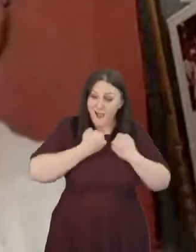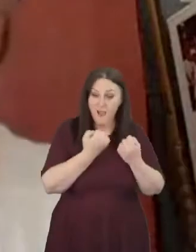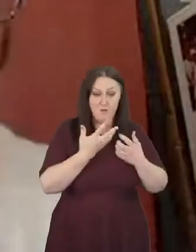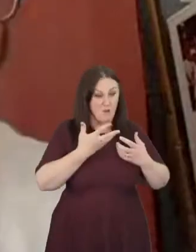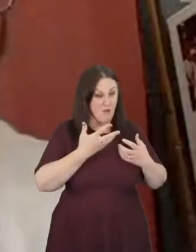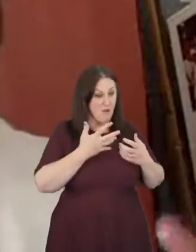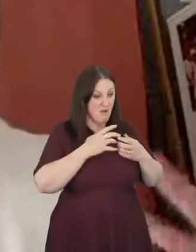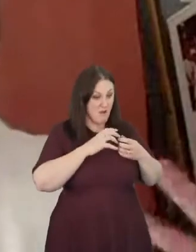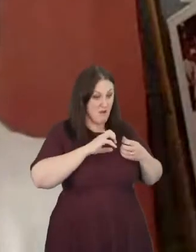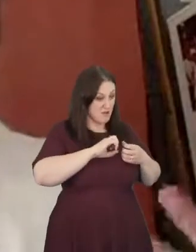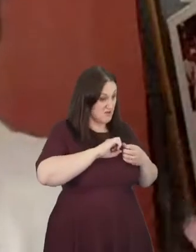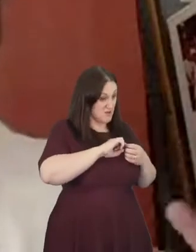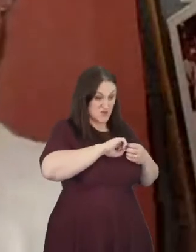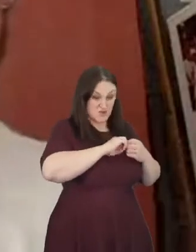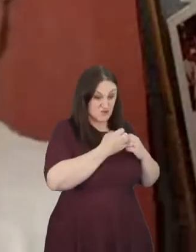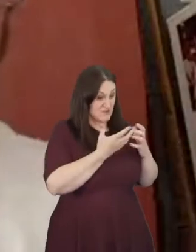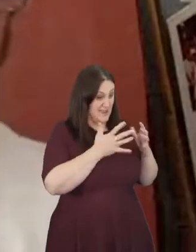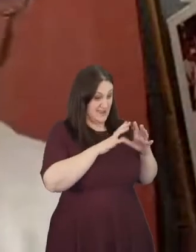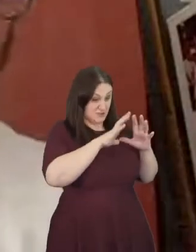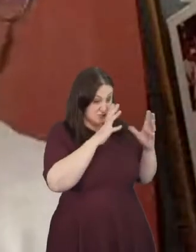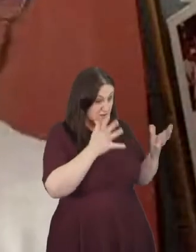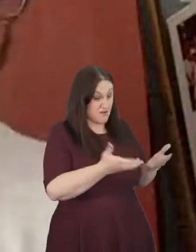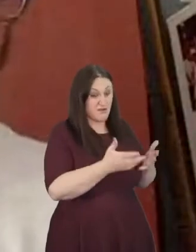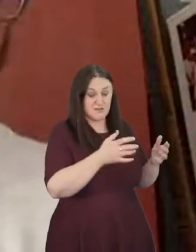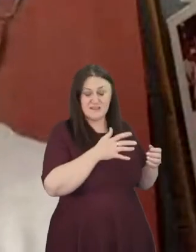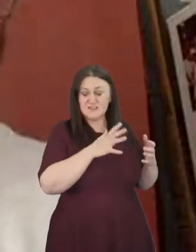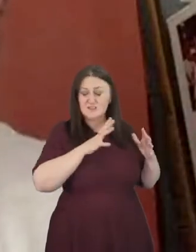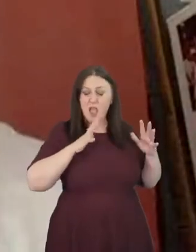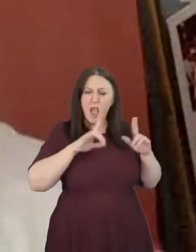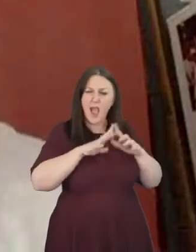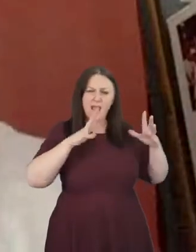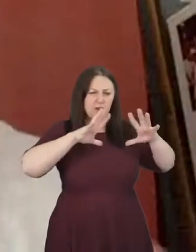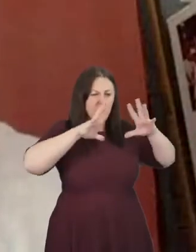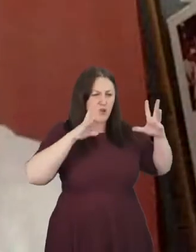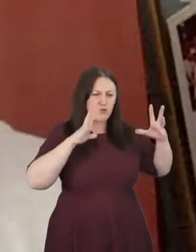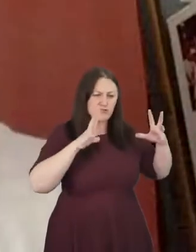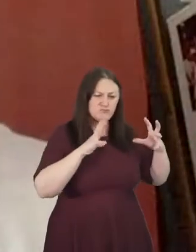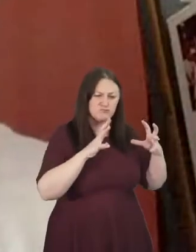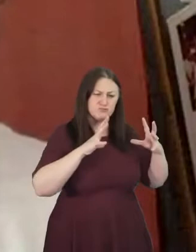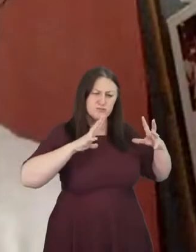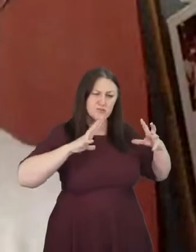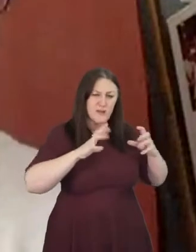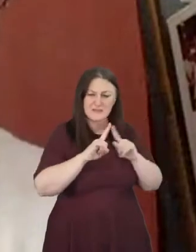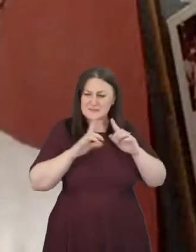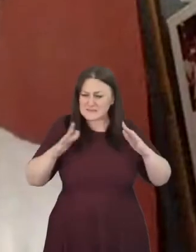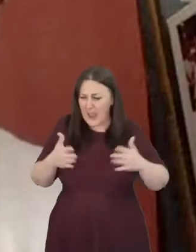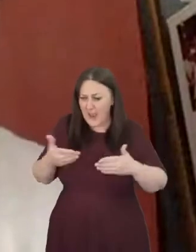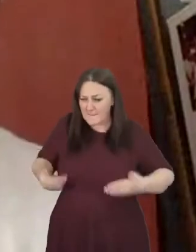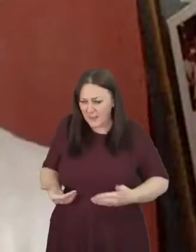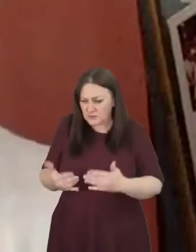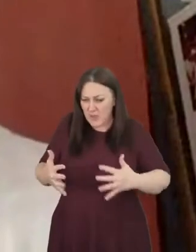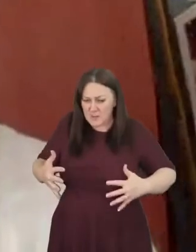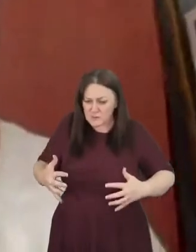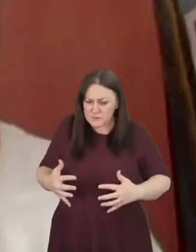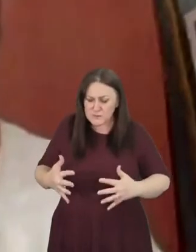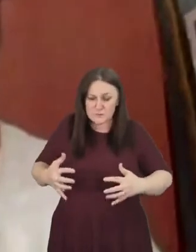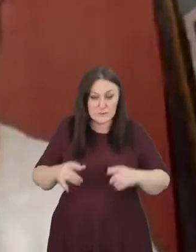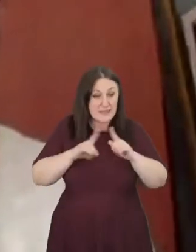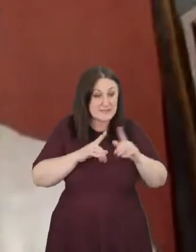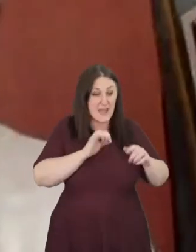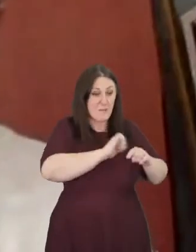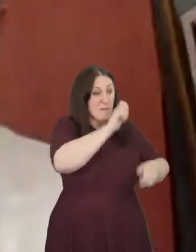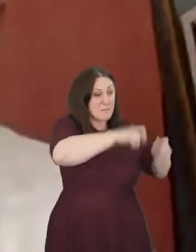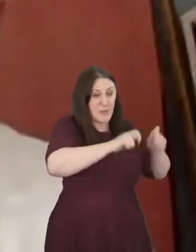groaning as in the pains of childbirth um that that we're literally um people are hurting and that